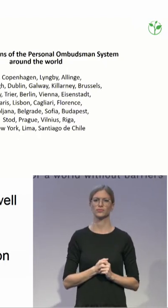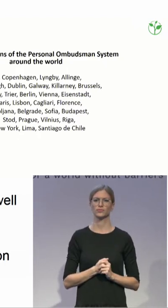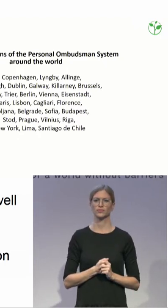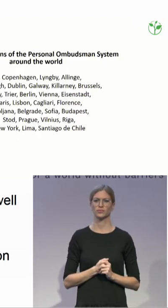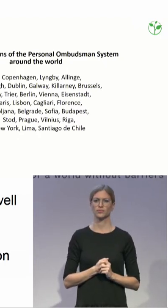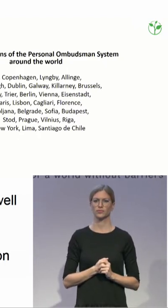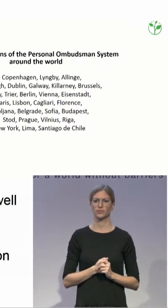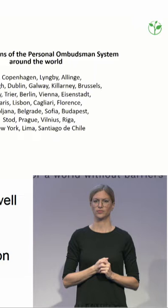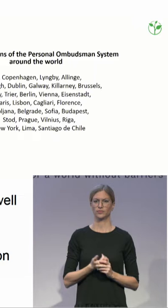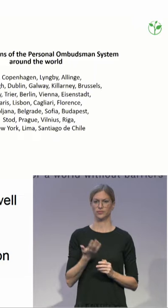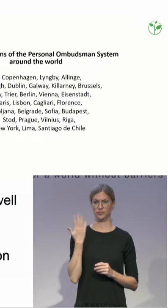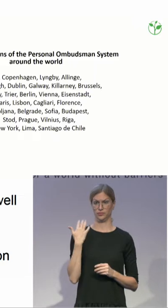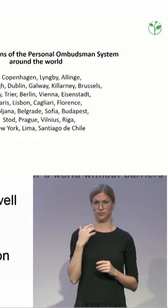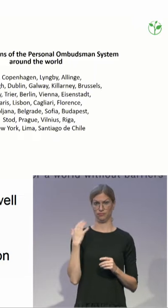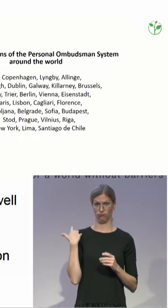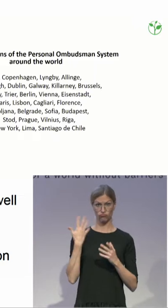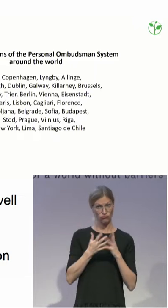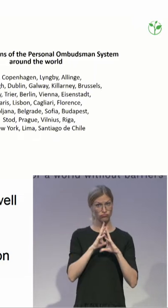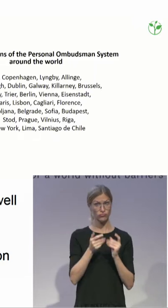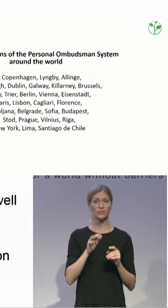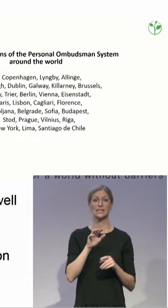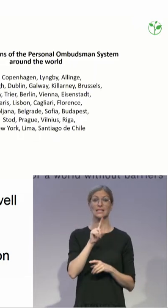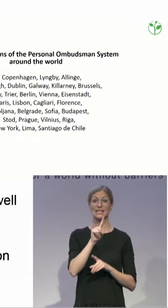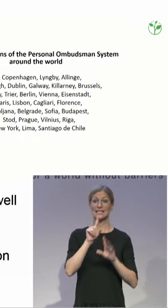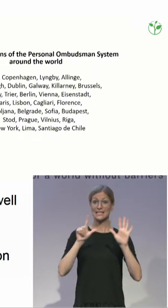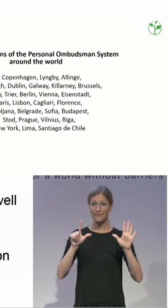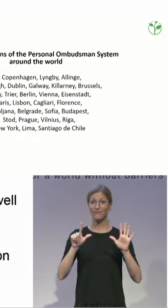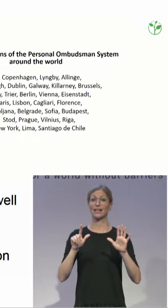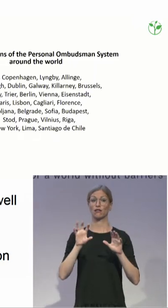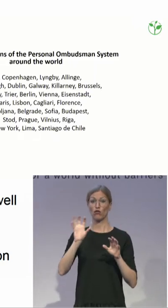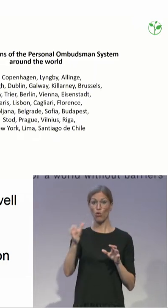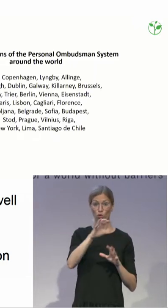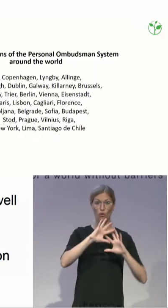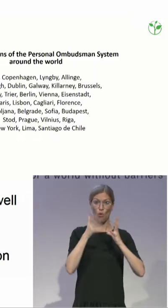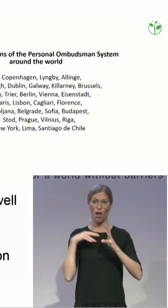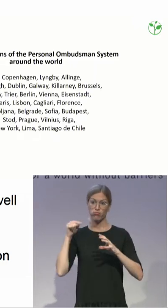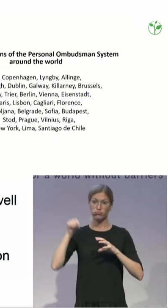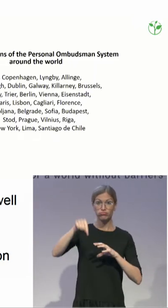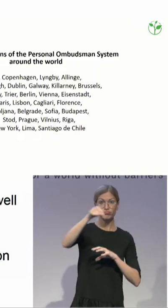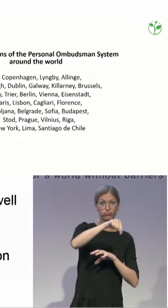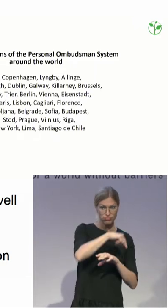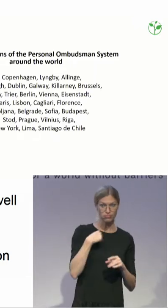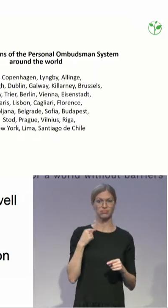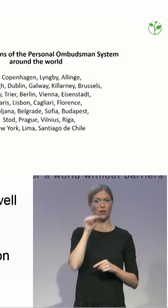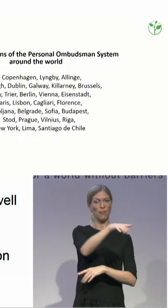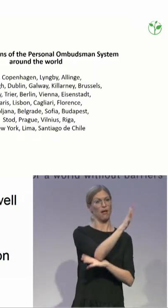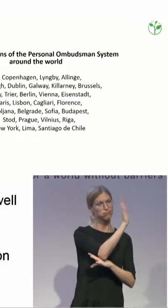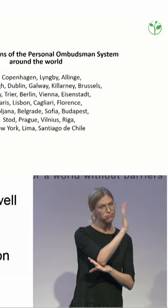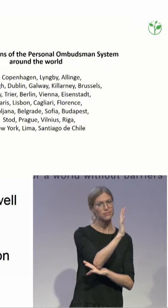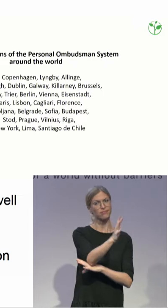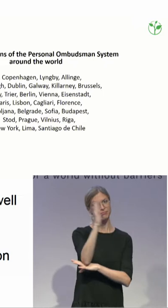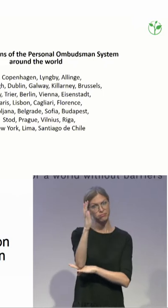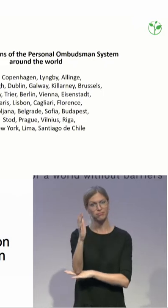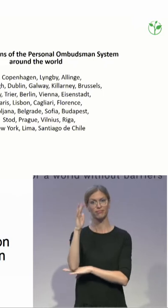Europe and two in South America. And the next week, I'm going to present it in Tokyo. So, it's the first time in Asia.